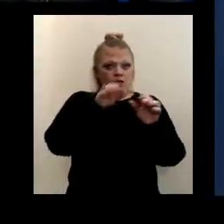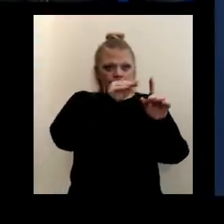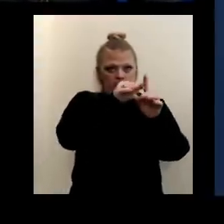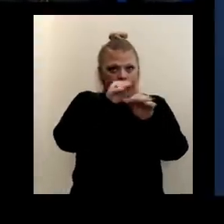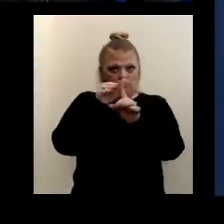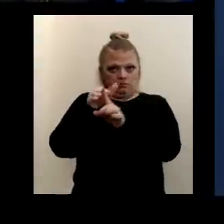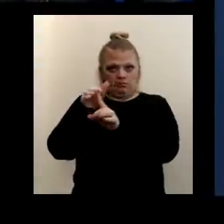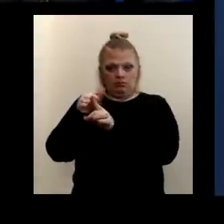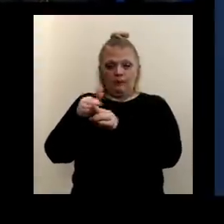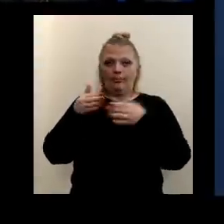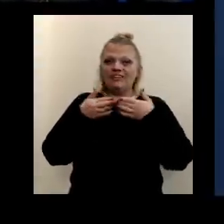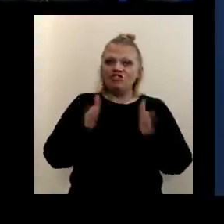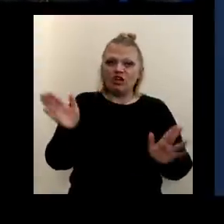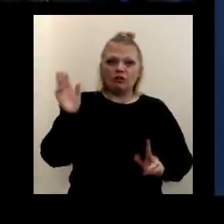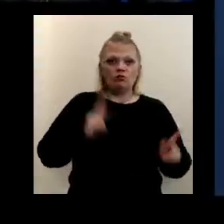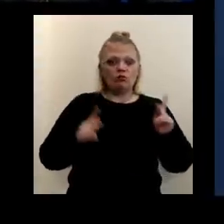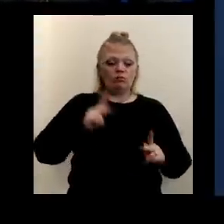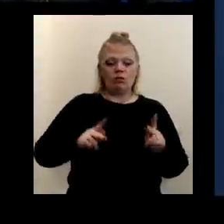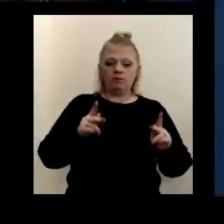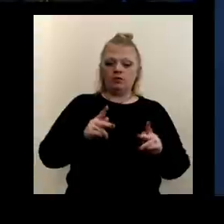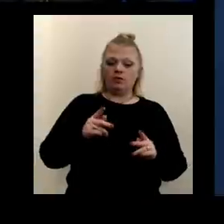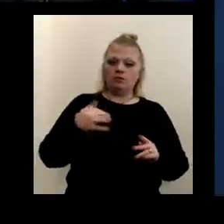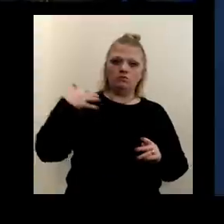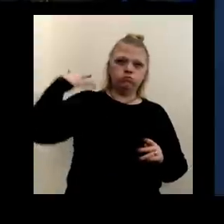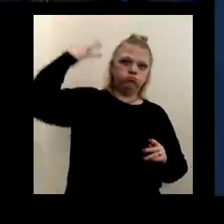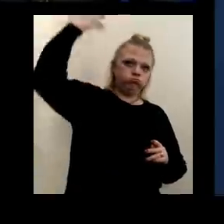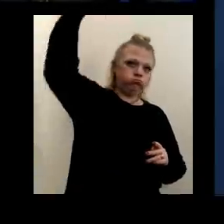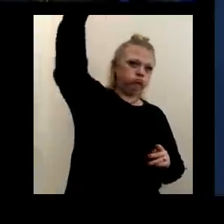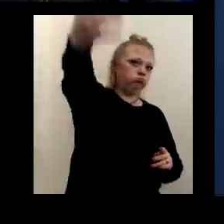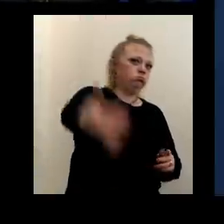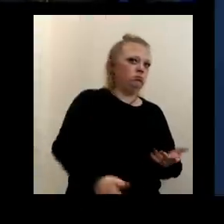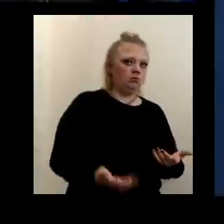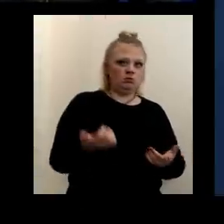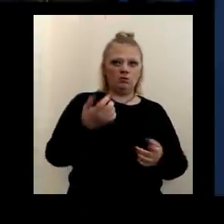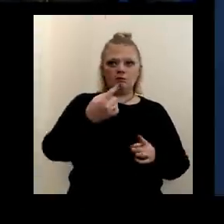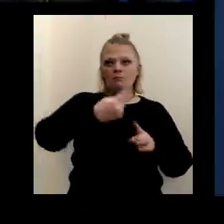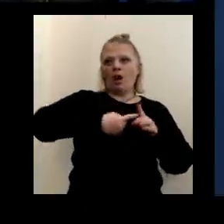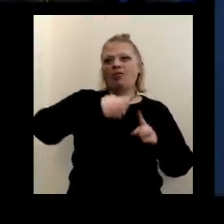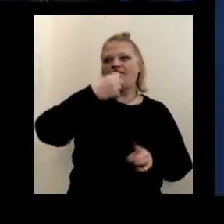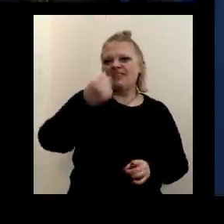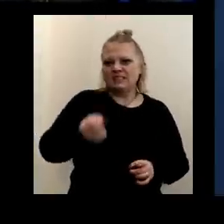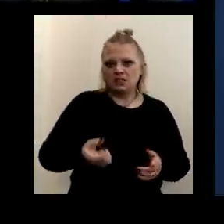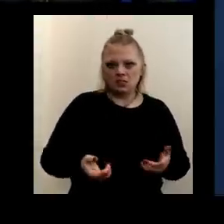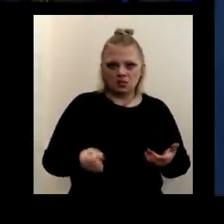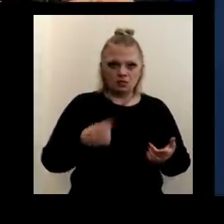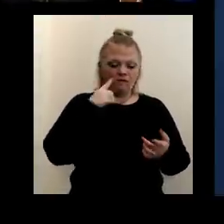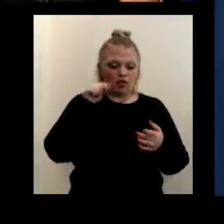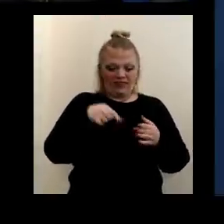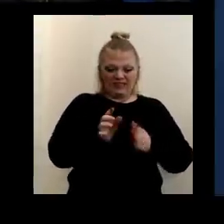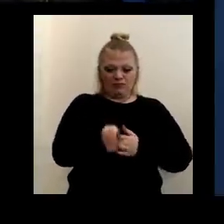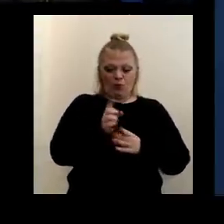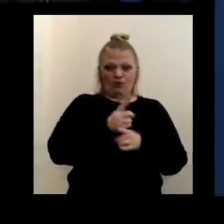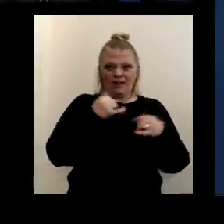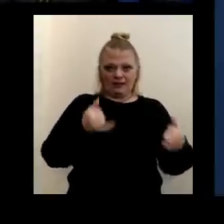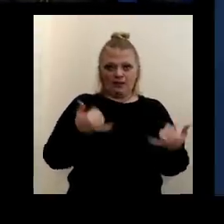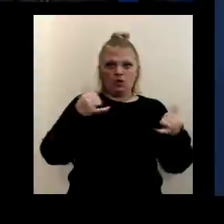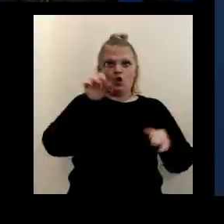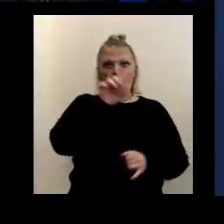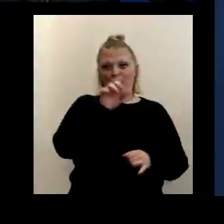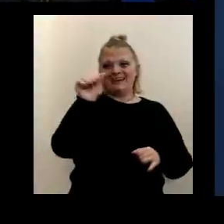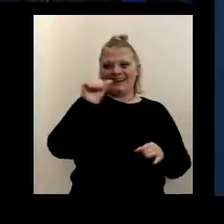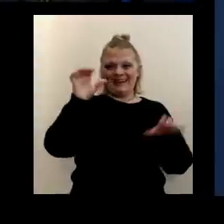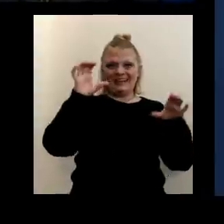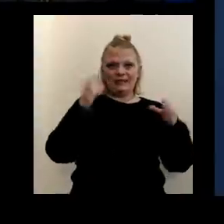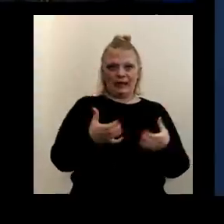everybody the general public is months away and it for for this moment right now, we are still in the 1A category.